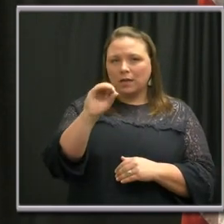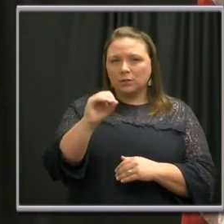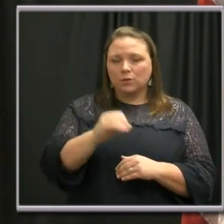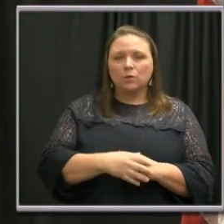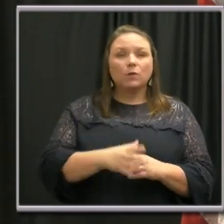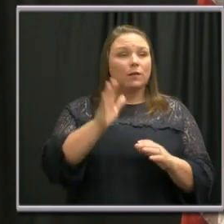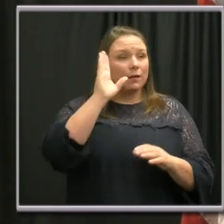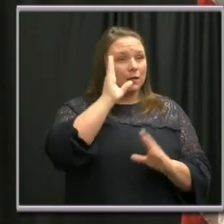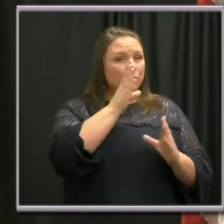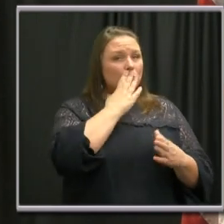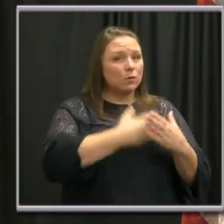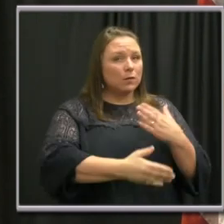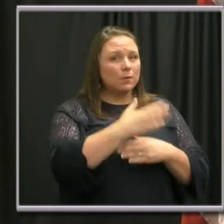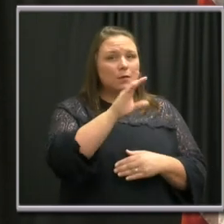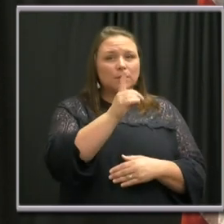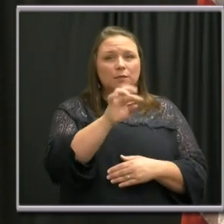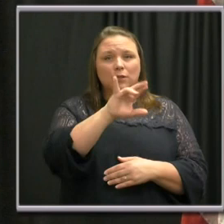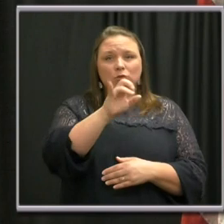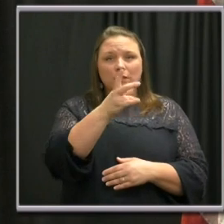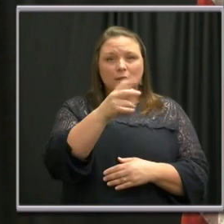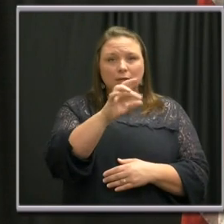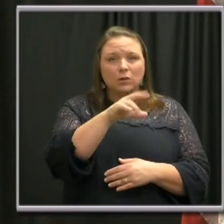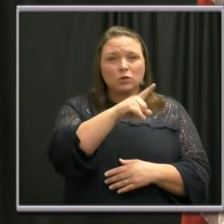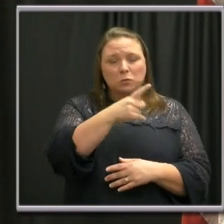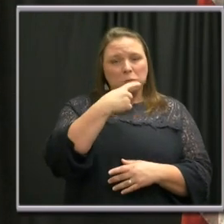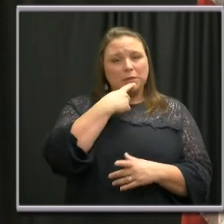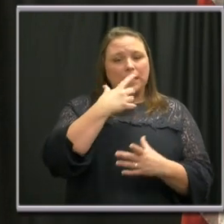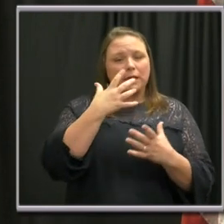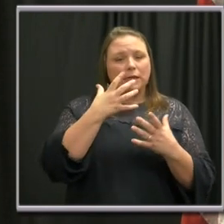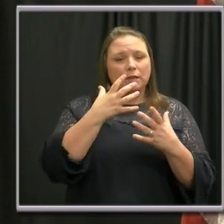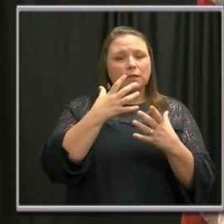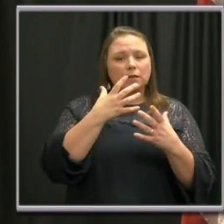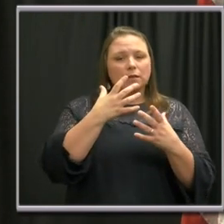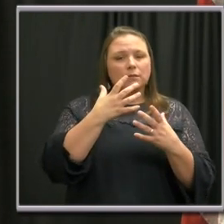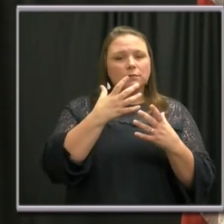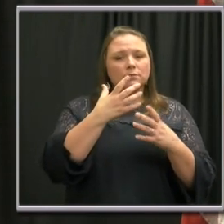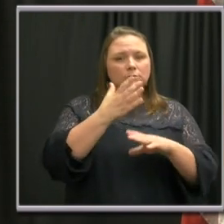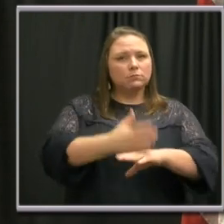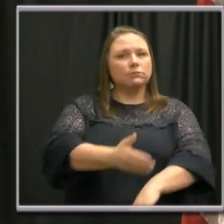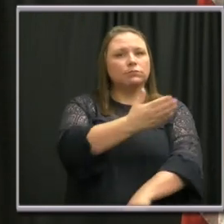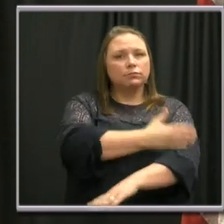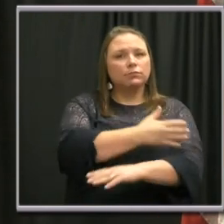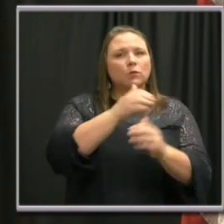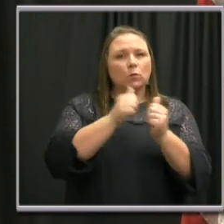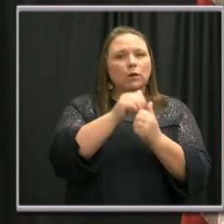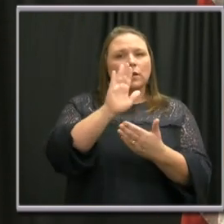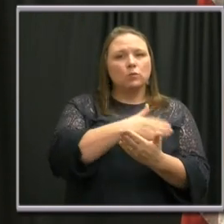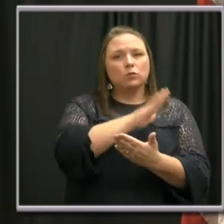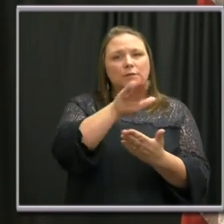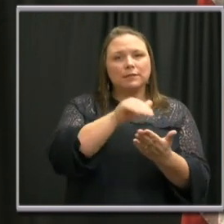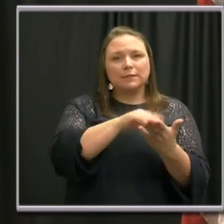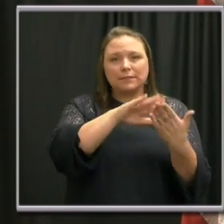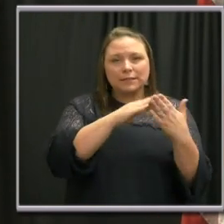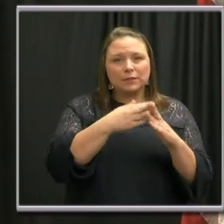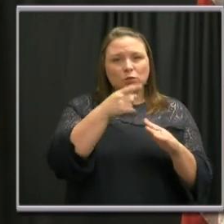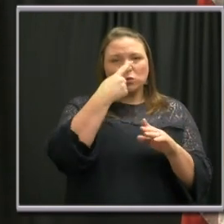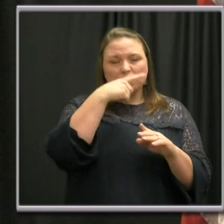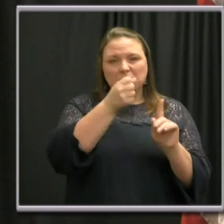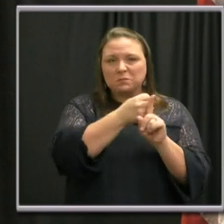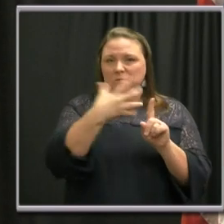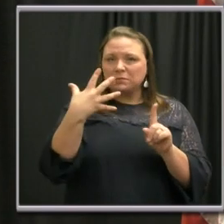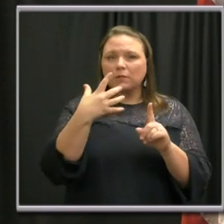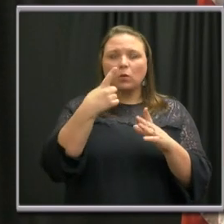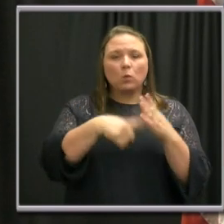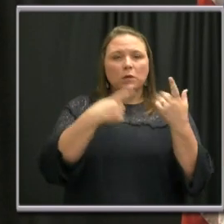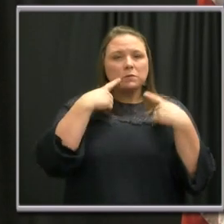Hi, good morning. Dr. Jahanger, you mentioned that a lot of progress at the Music City Center was this weekend. Do you mind just telling us a little bit more about what was